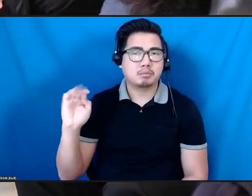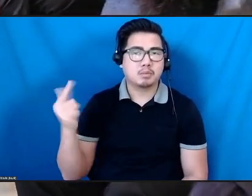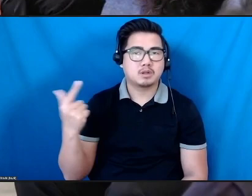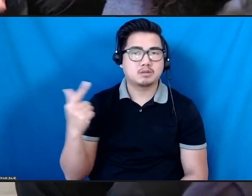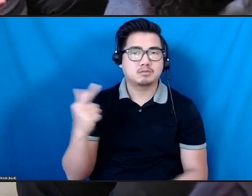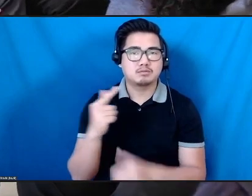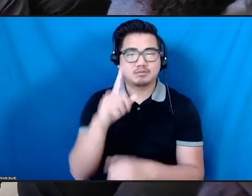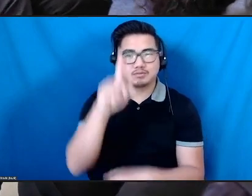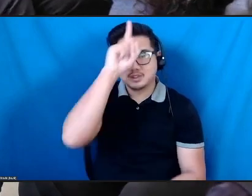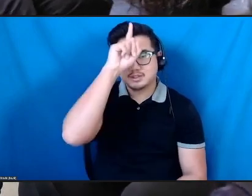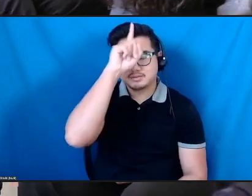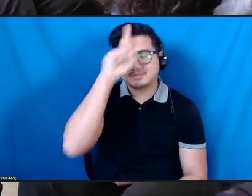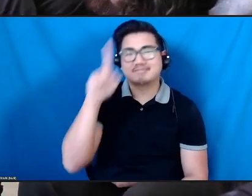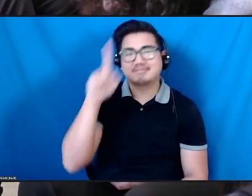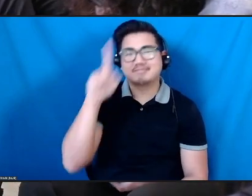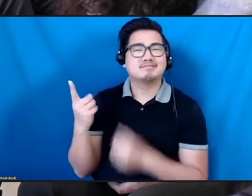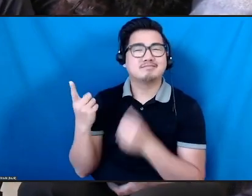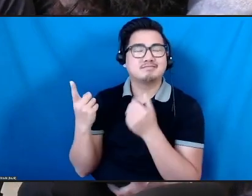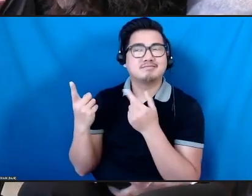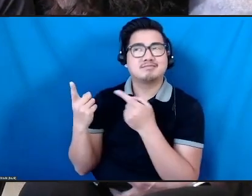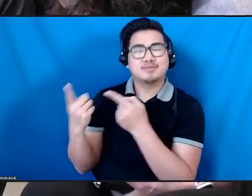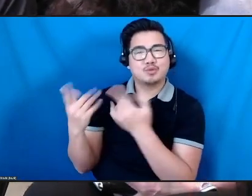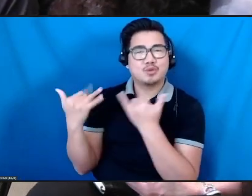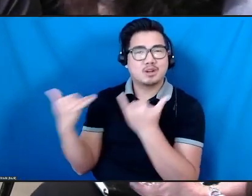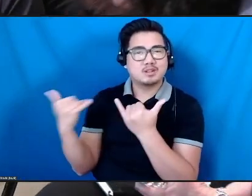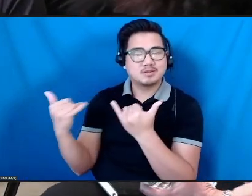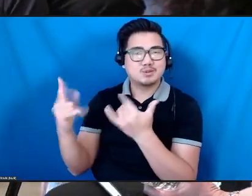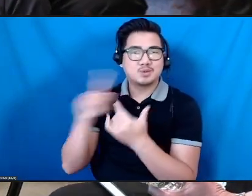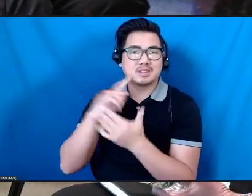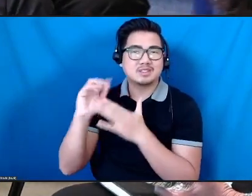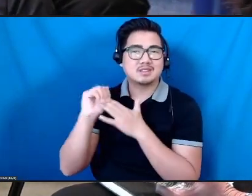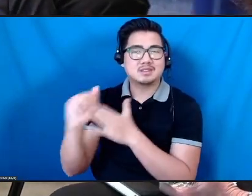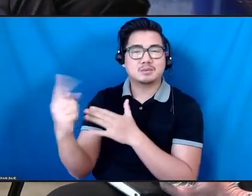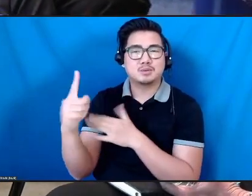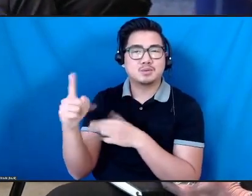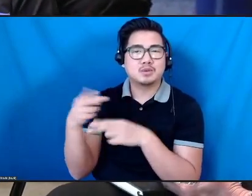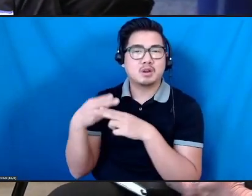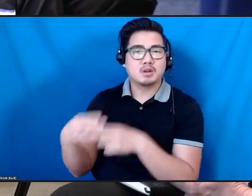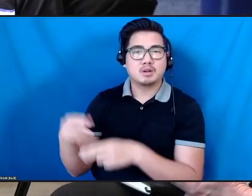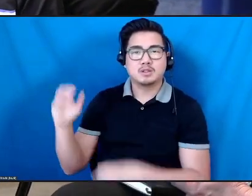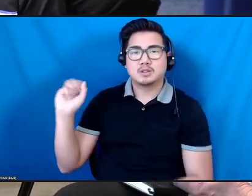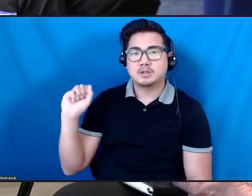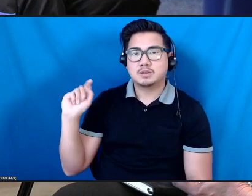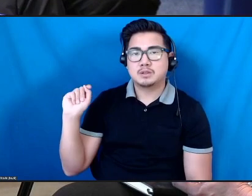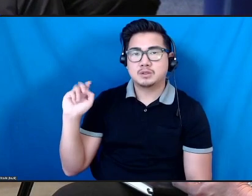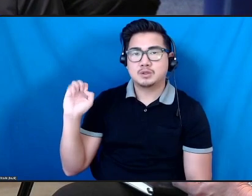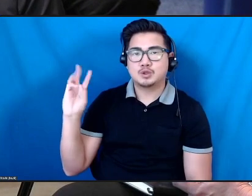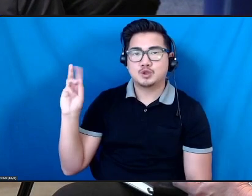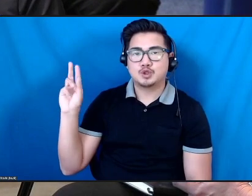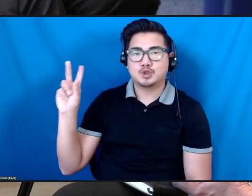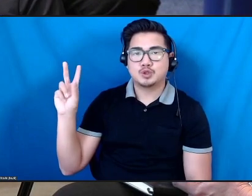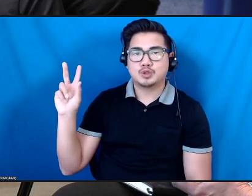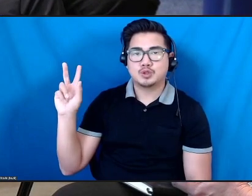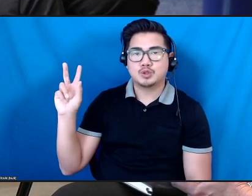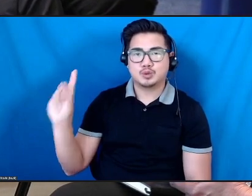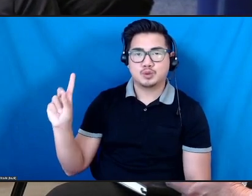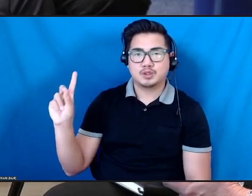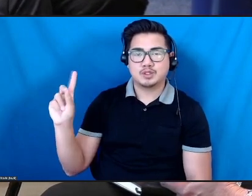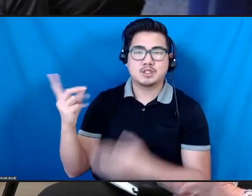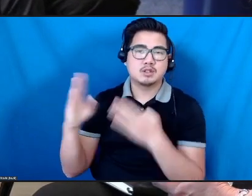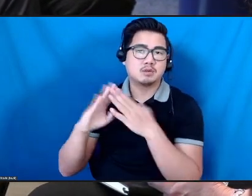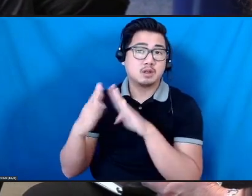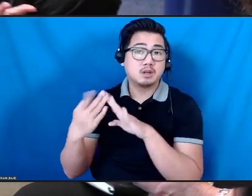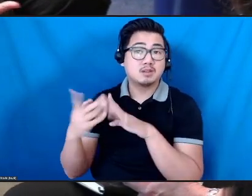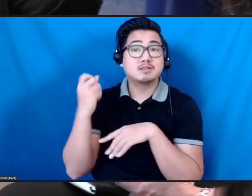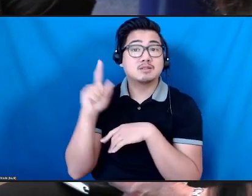what they're calling steward ownership, but a kind of new economy that is impacting the creative sector as well. And